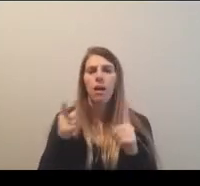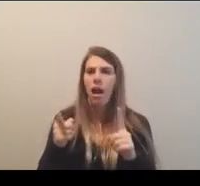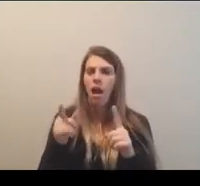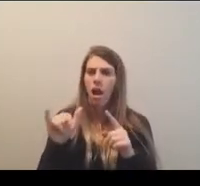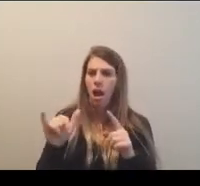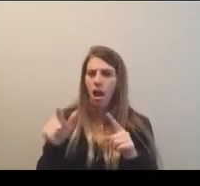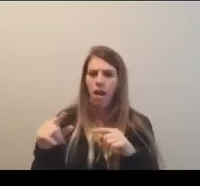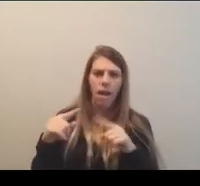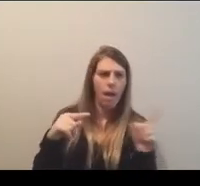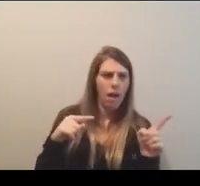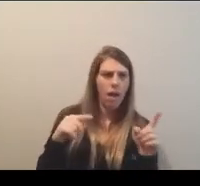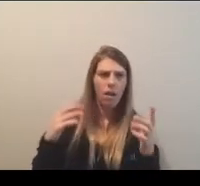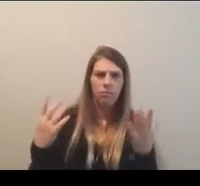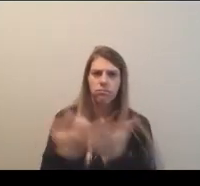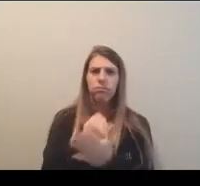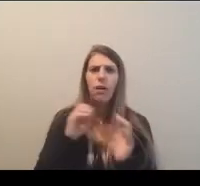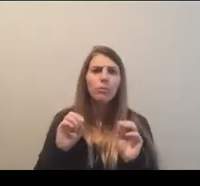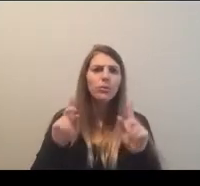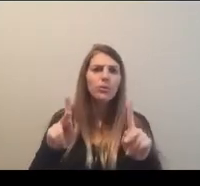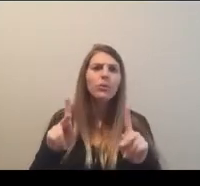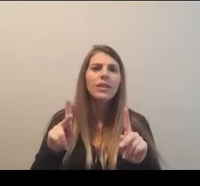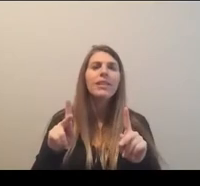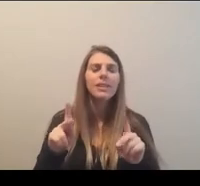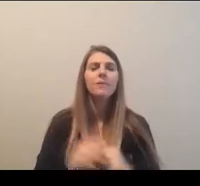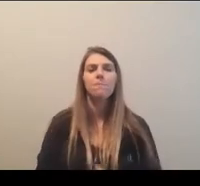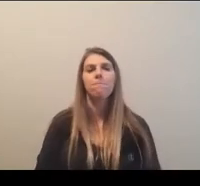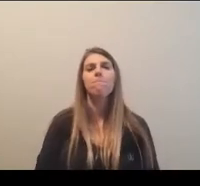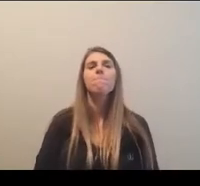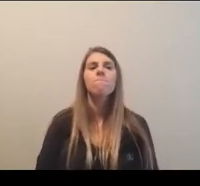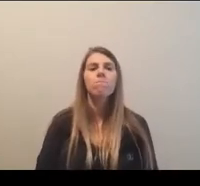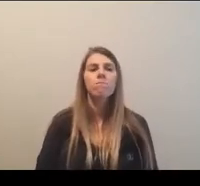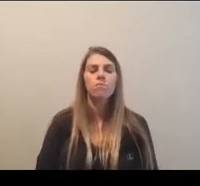um, that we really need to take advantage of.